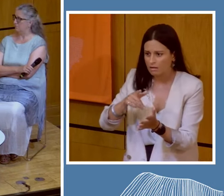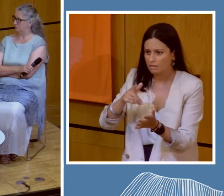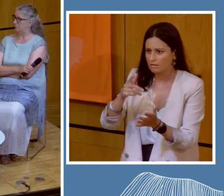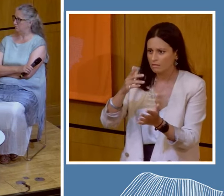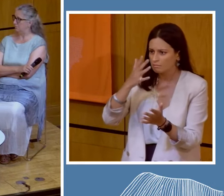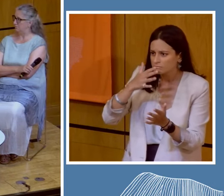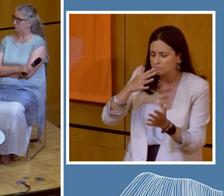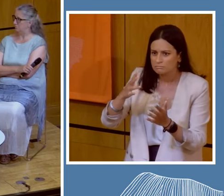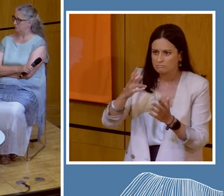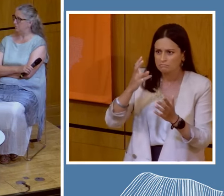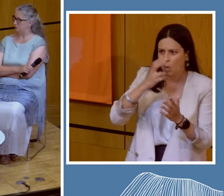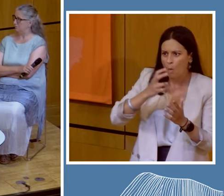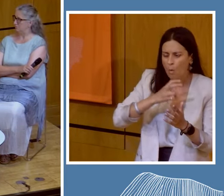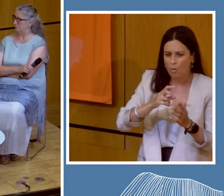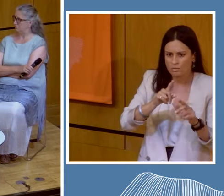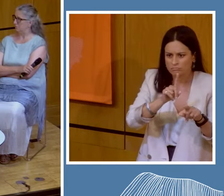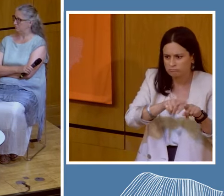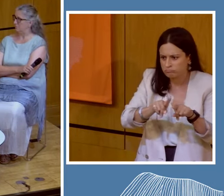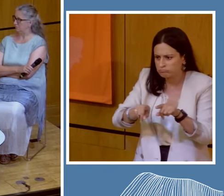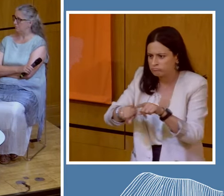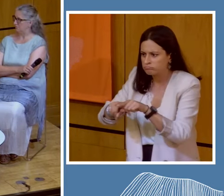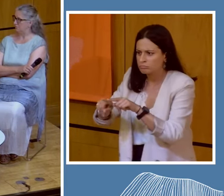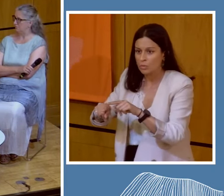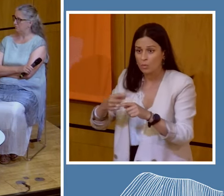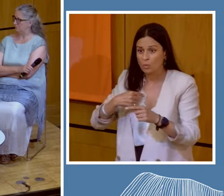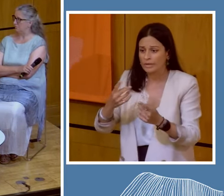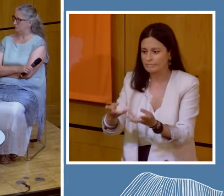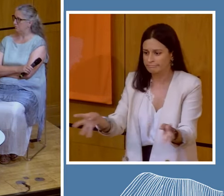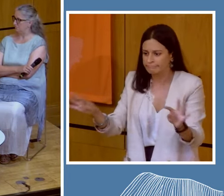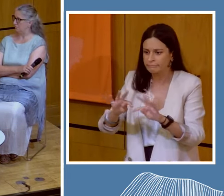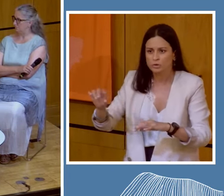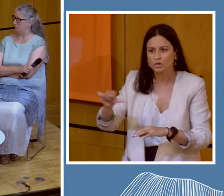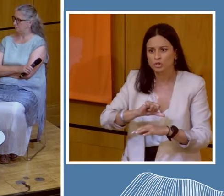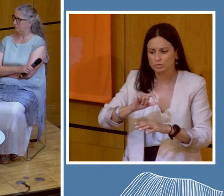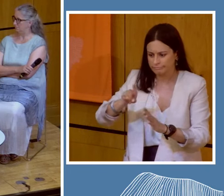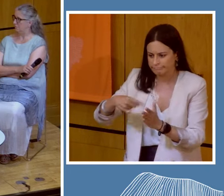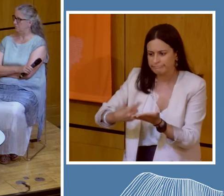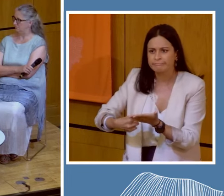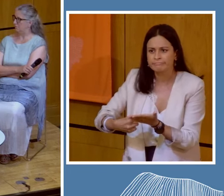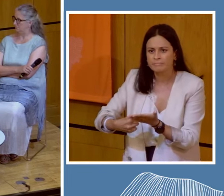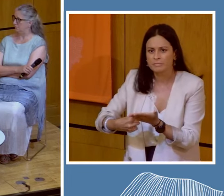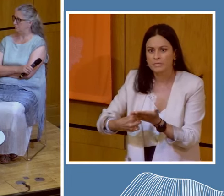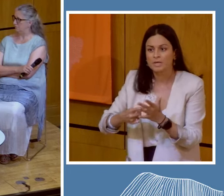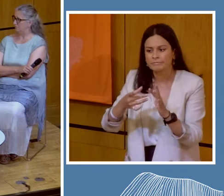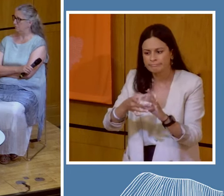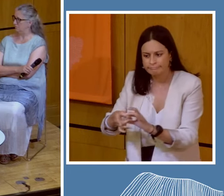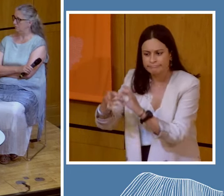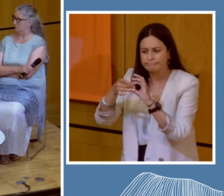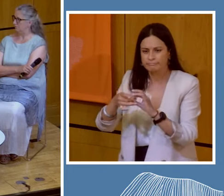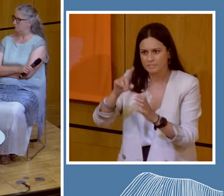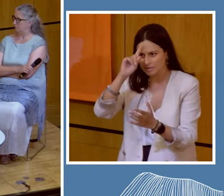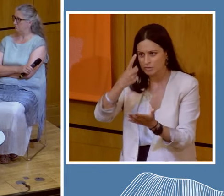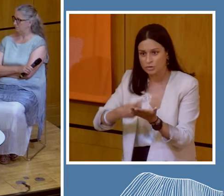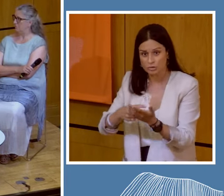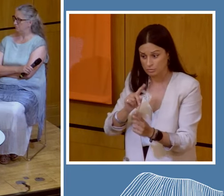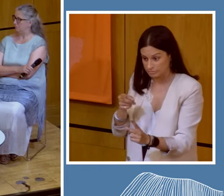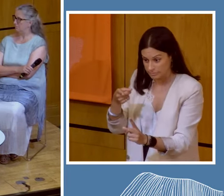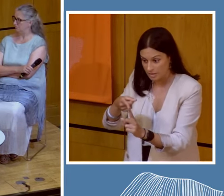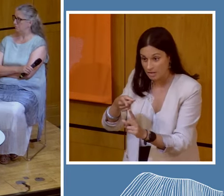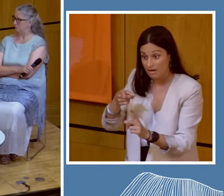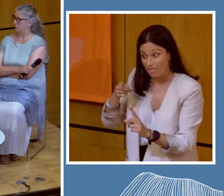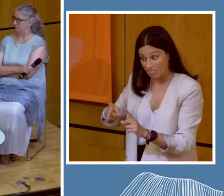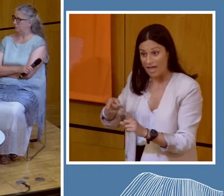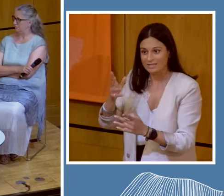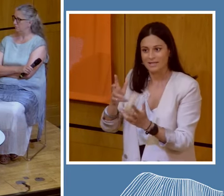voices, the elders. You know, we all need to be around the same table, essentially, and coming to a collective decision because that is the indigenous